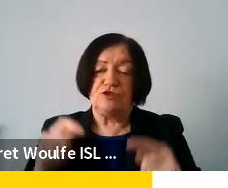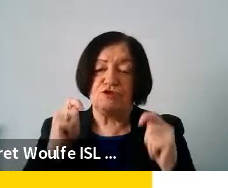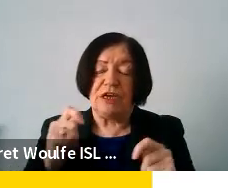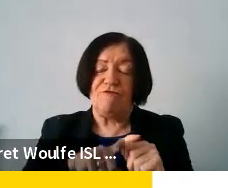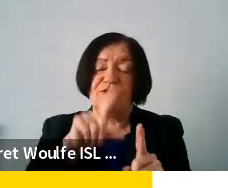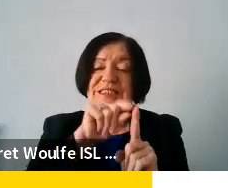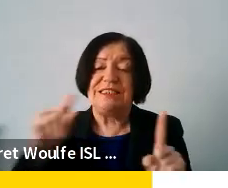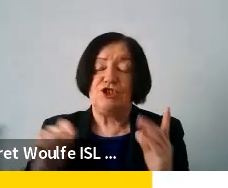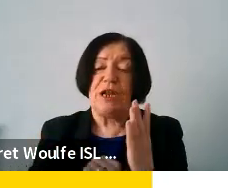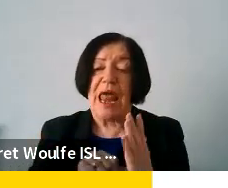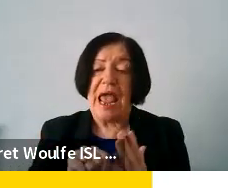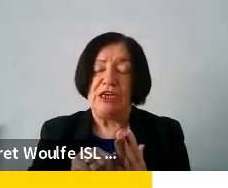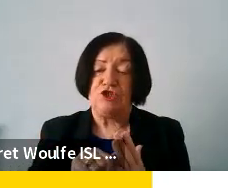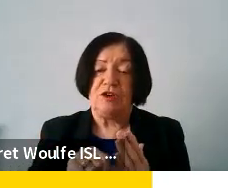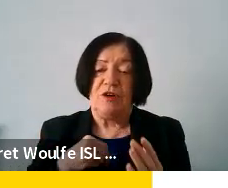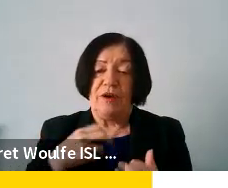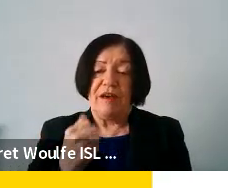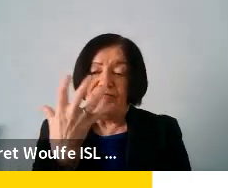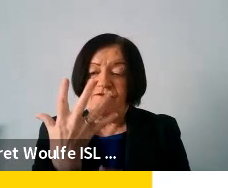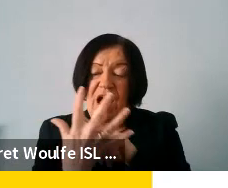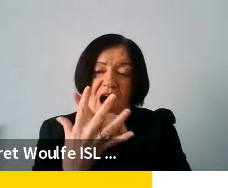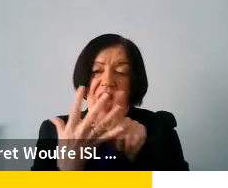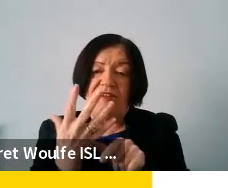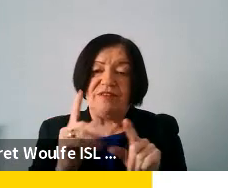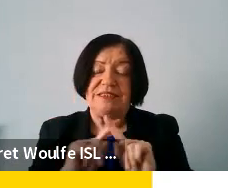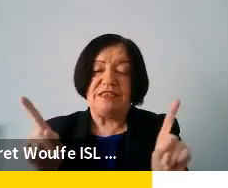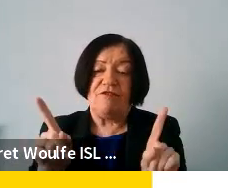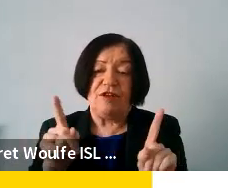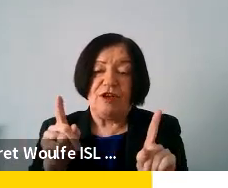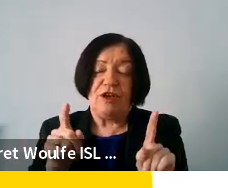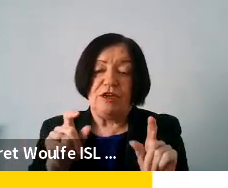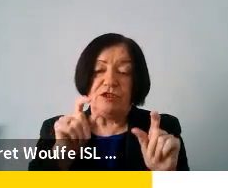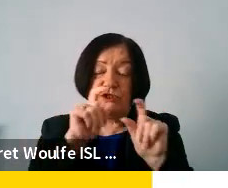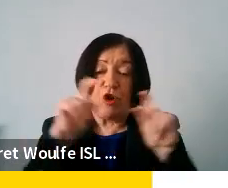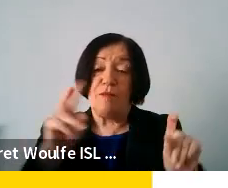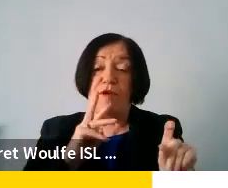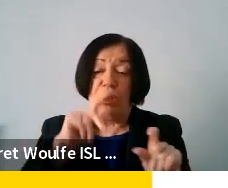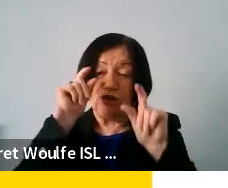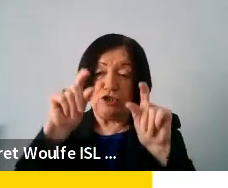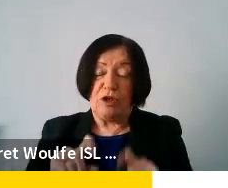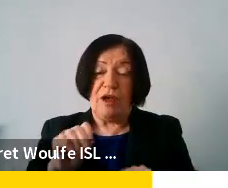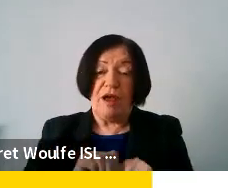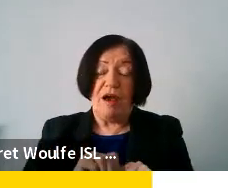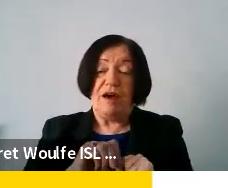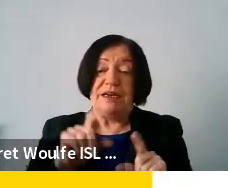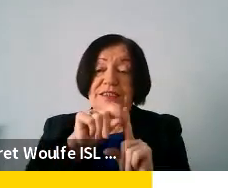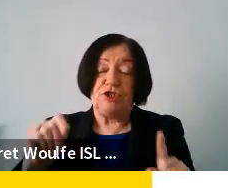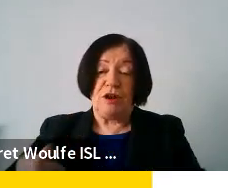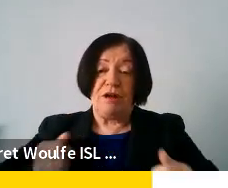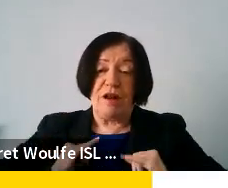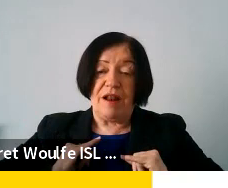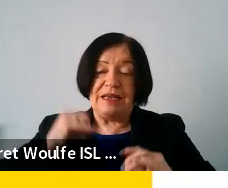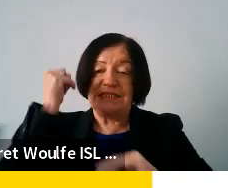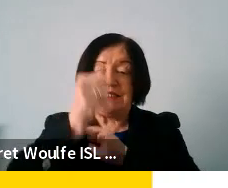age. So we have five different, um, let's say terminologies here, um, digital competences and digital